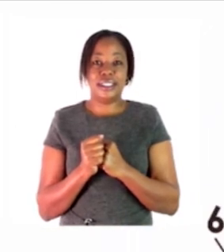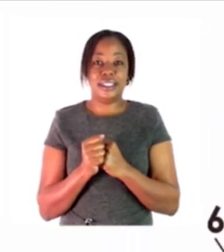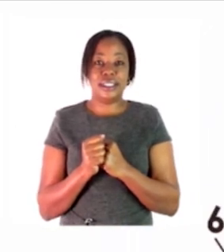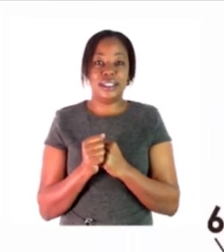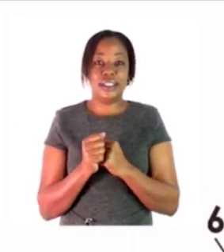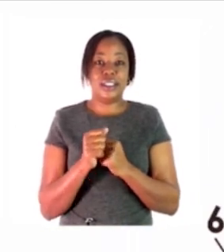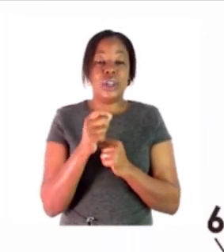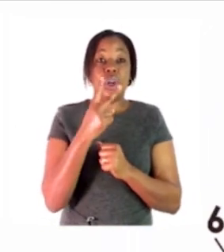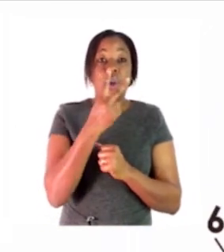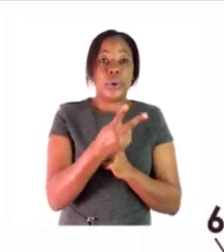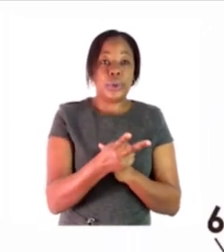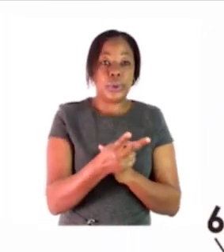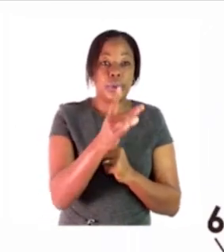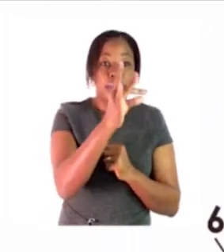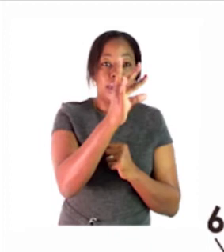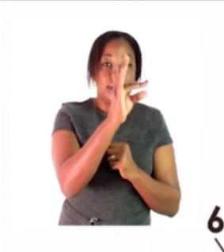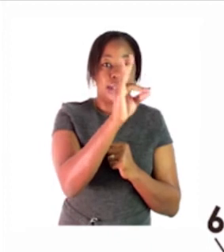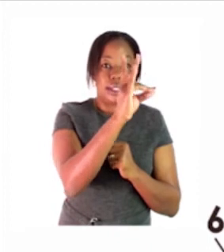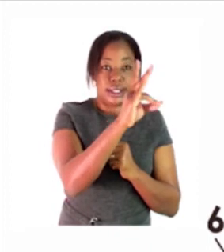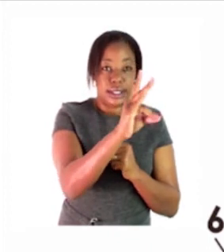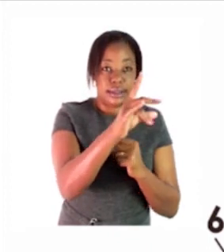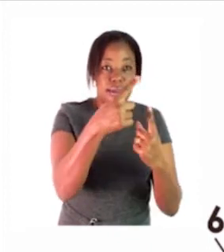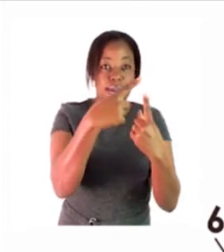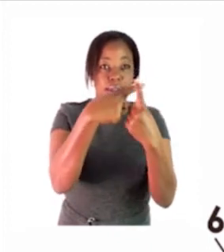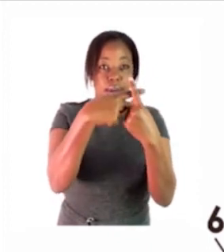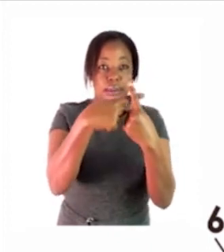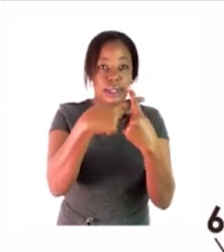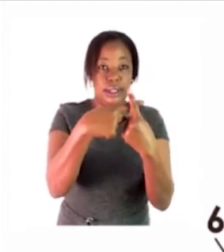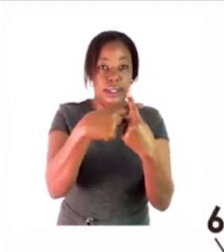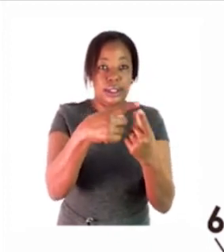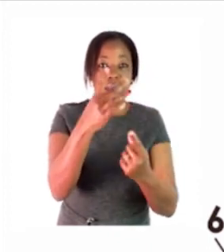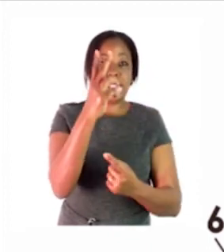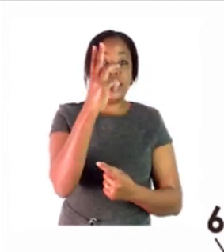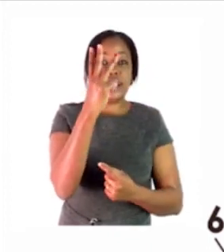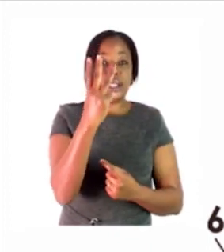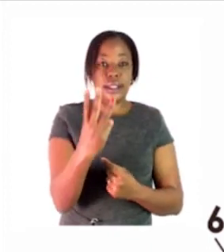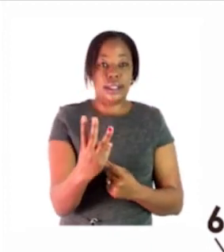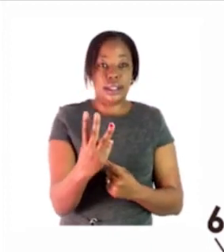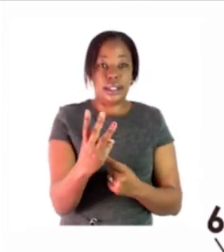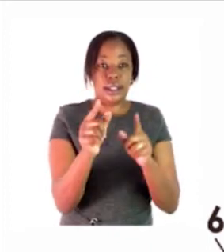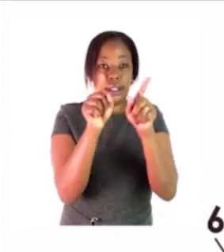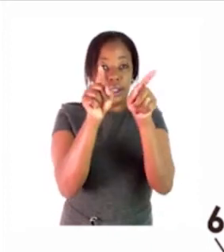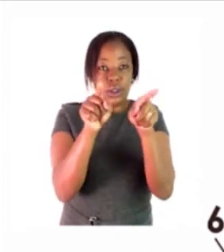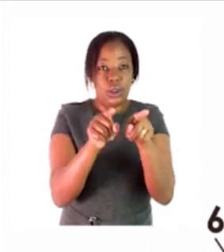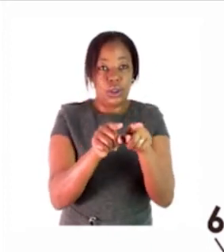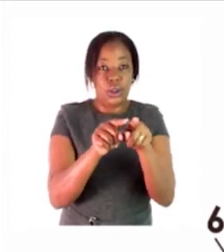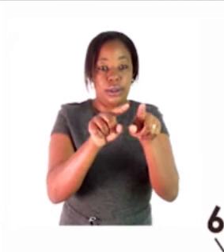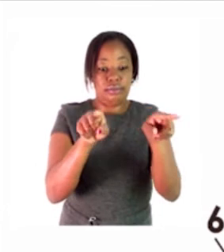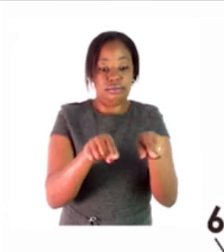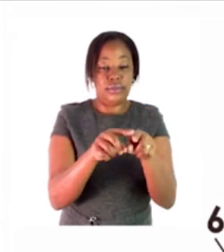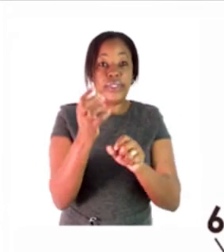second one is a seven and a three therefore when you add seven plus three will give you a 10